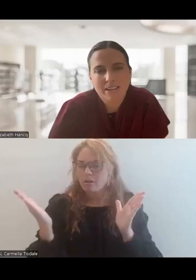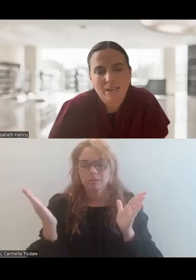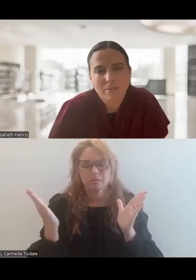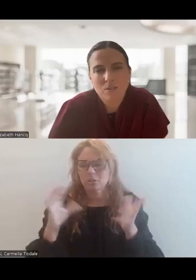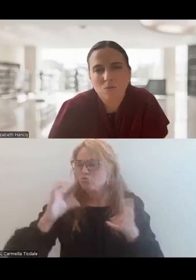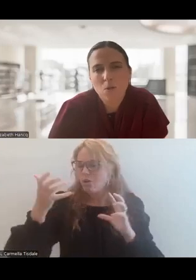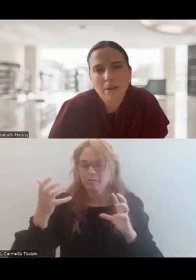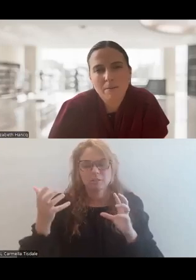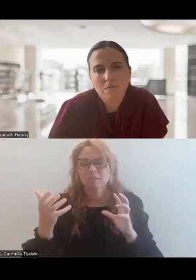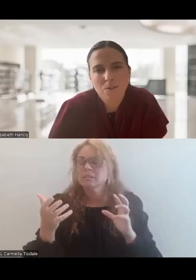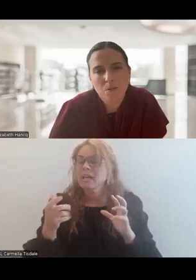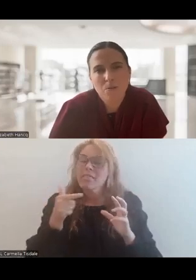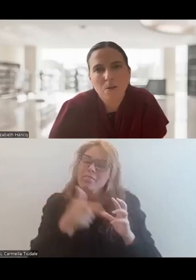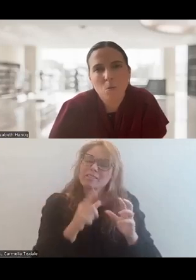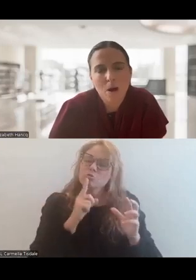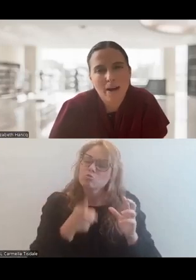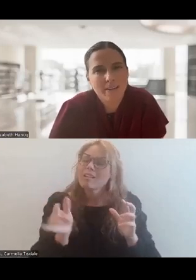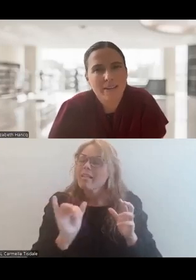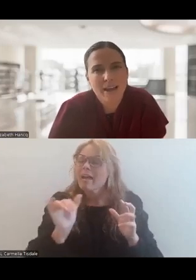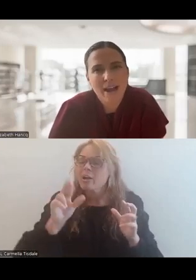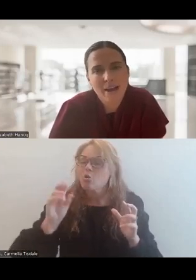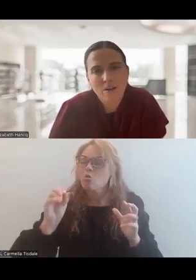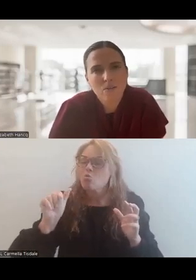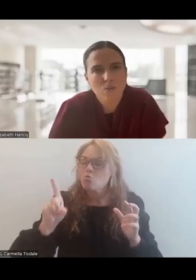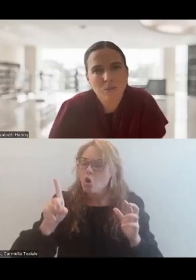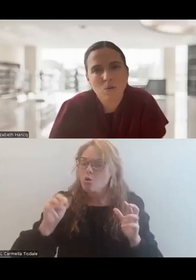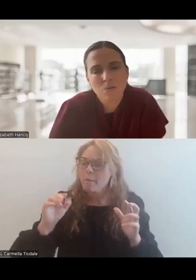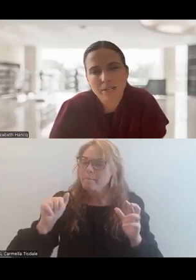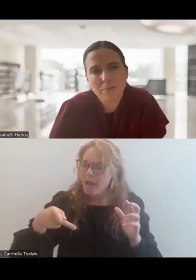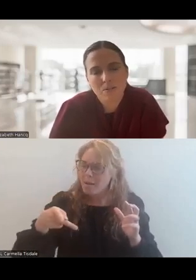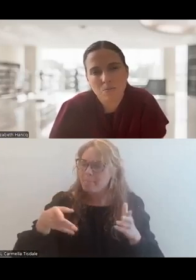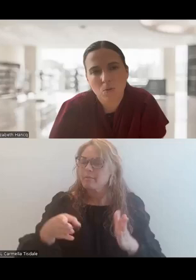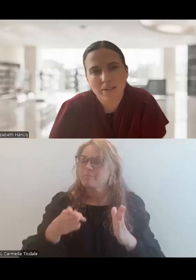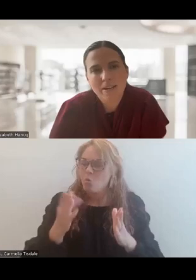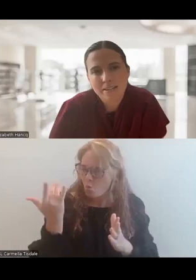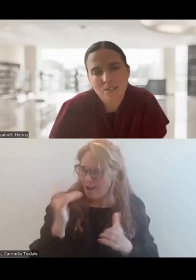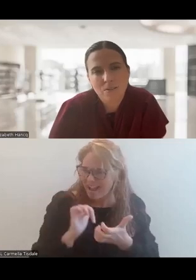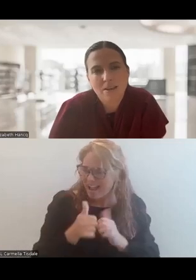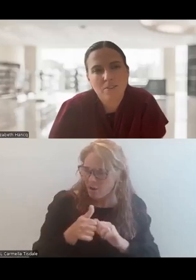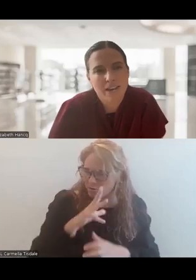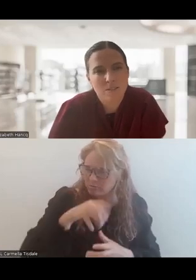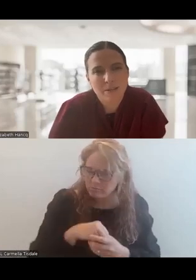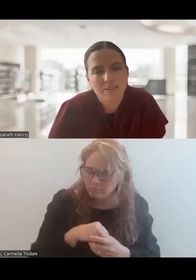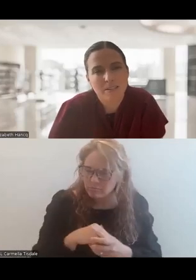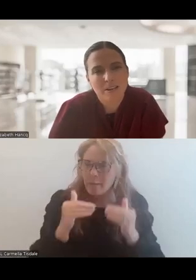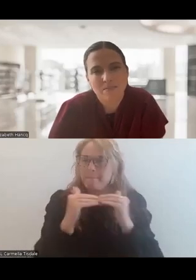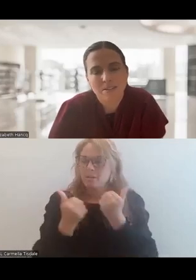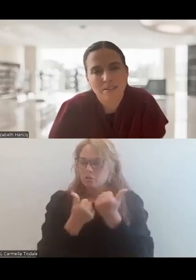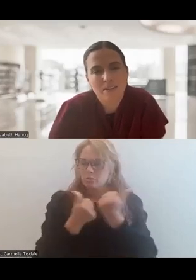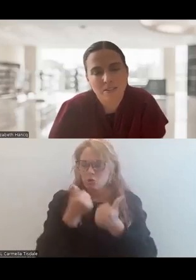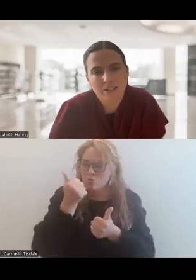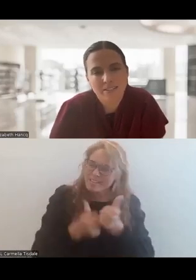provides, is a roadmap for both why and how to incorporate peer support into every aspect